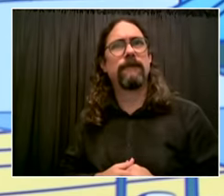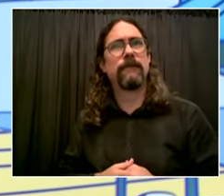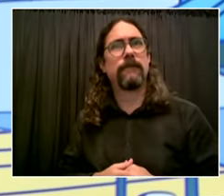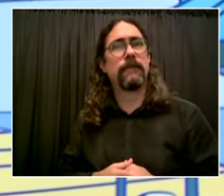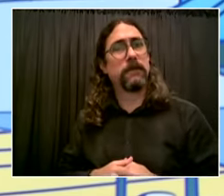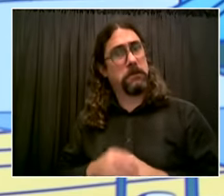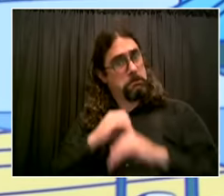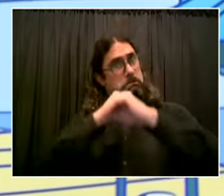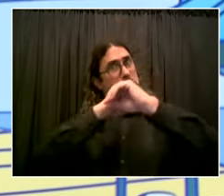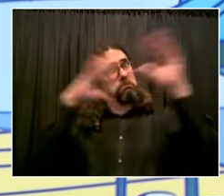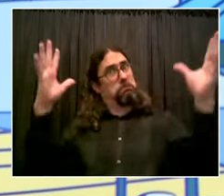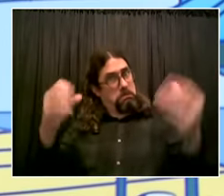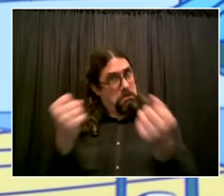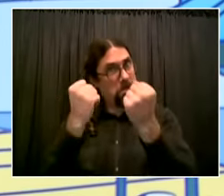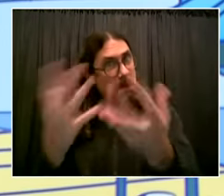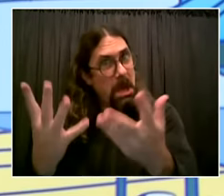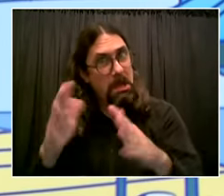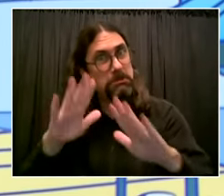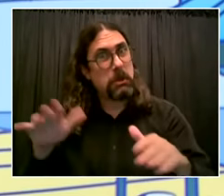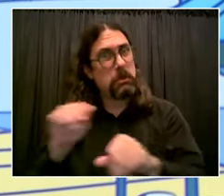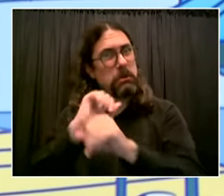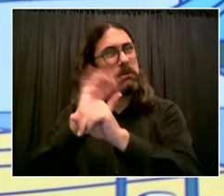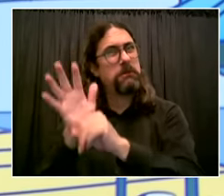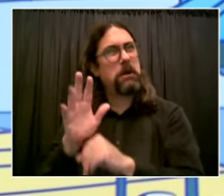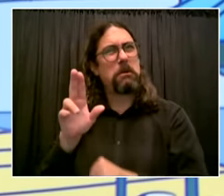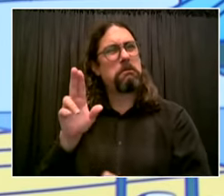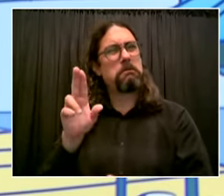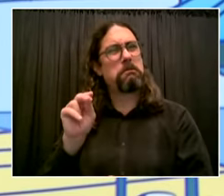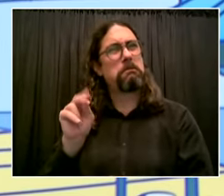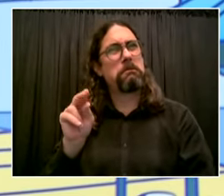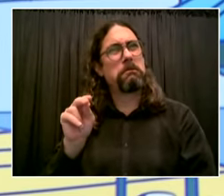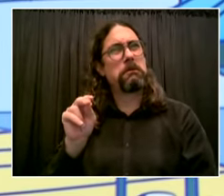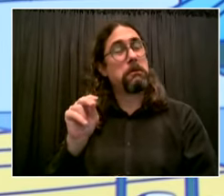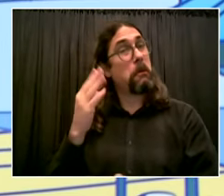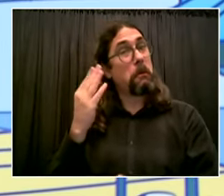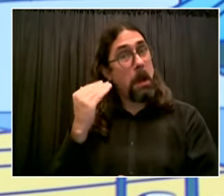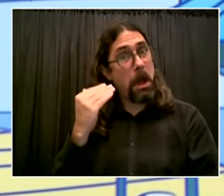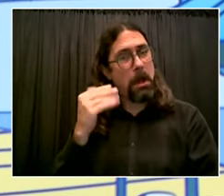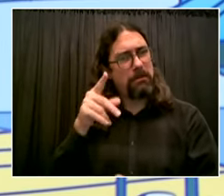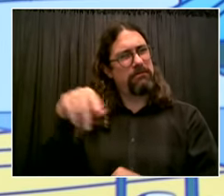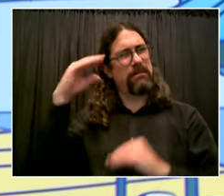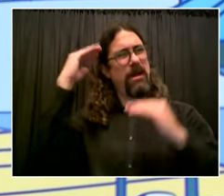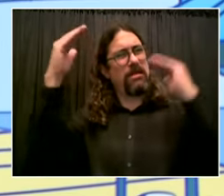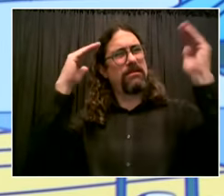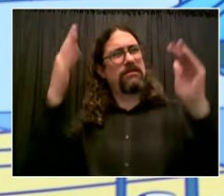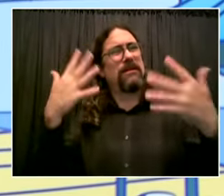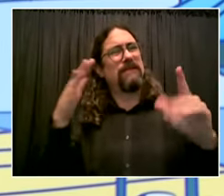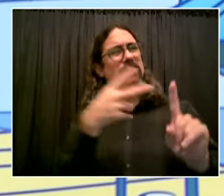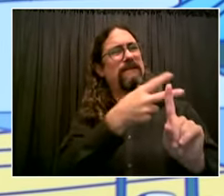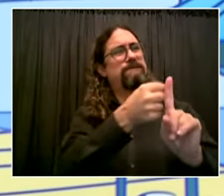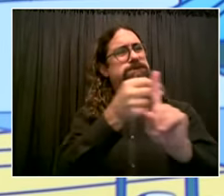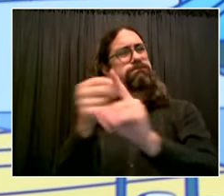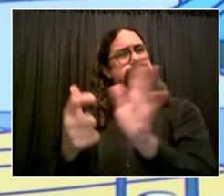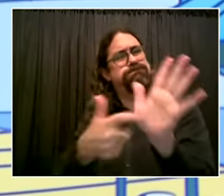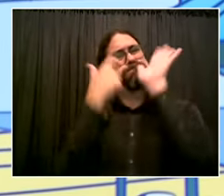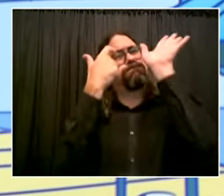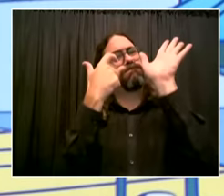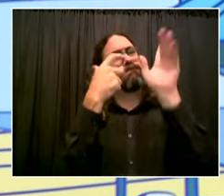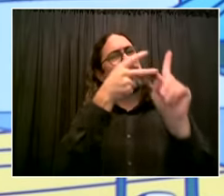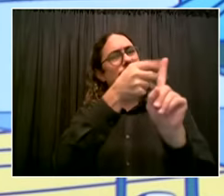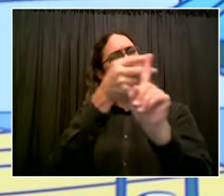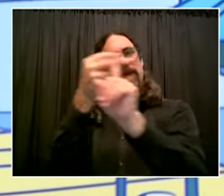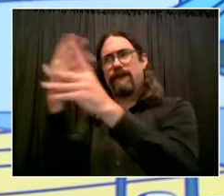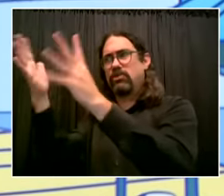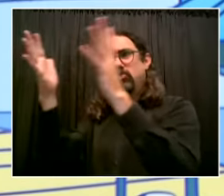home even if they come in contact with someone who was positive unless they are symptomatic uh same with adults